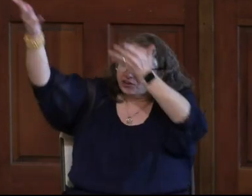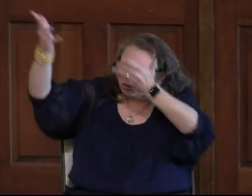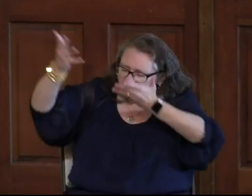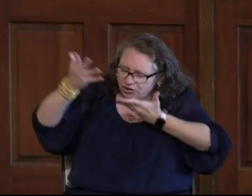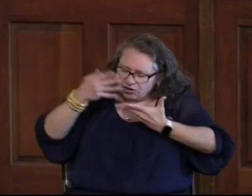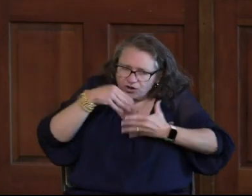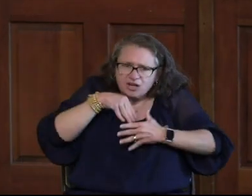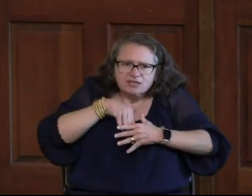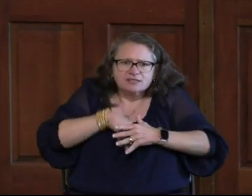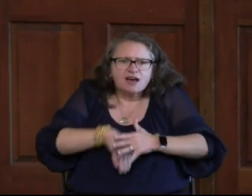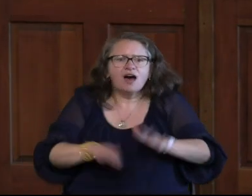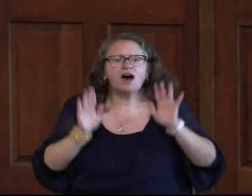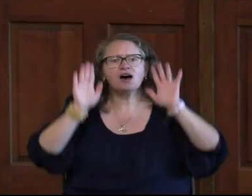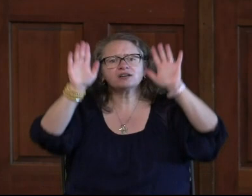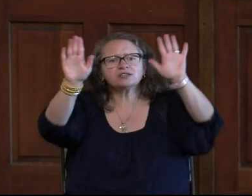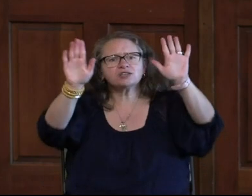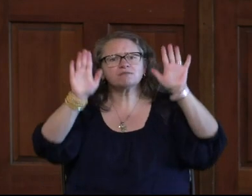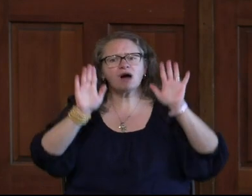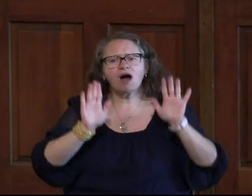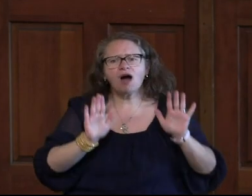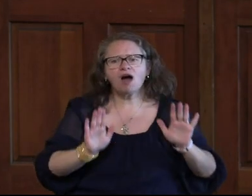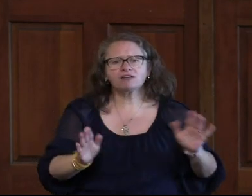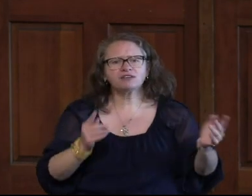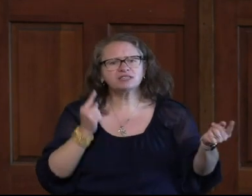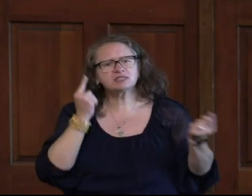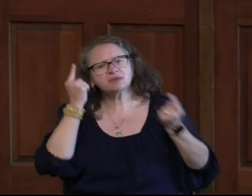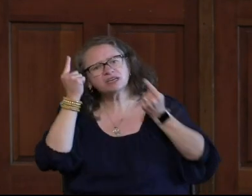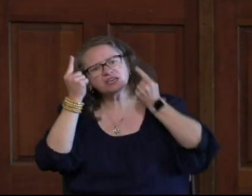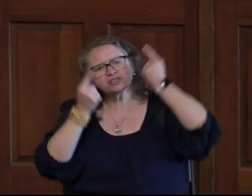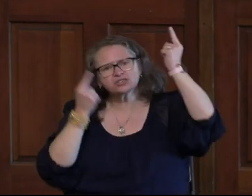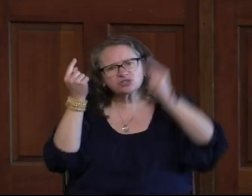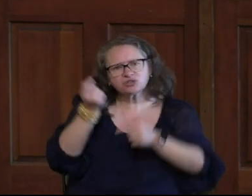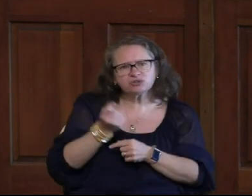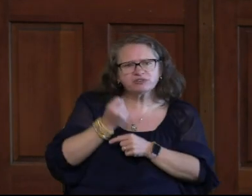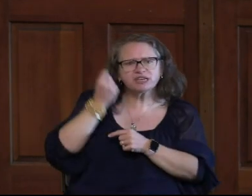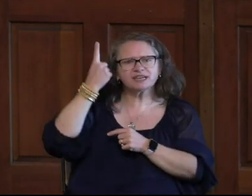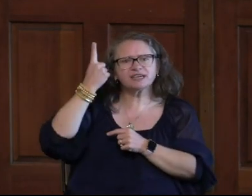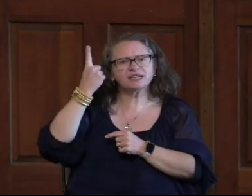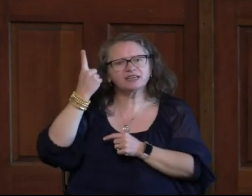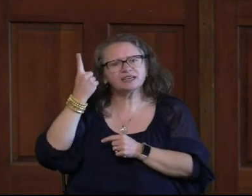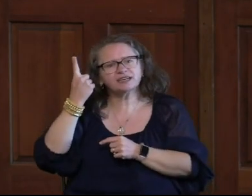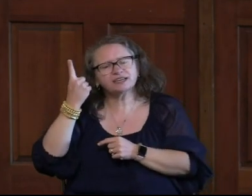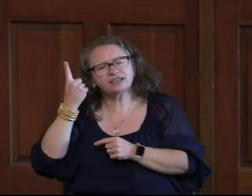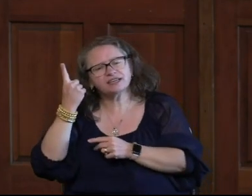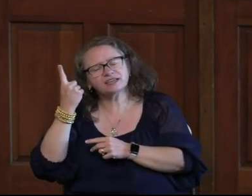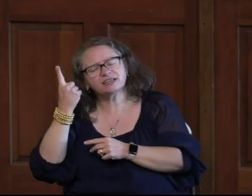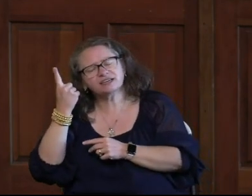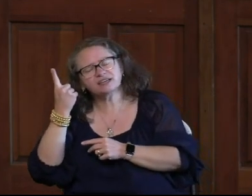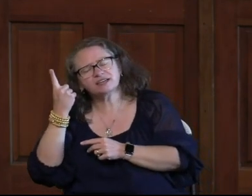water. Such a marvelous mystery.